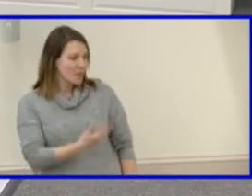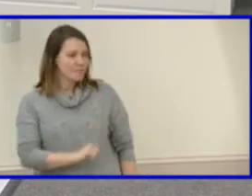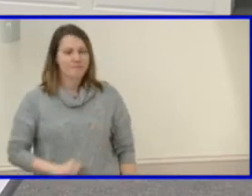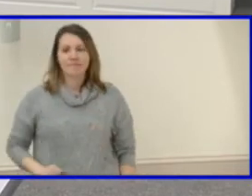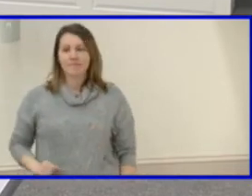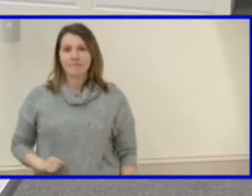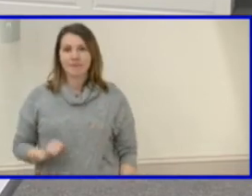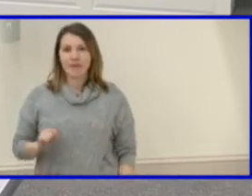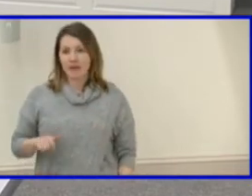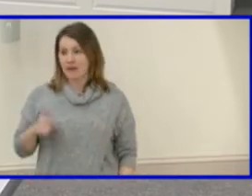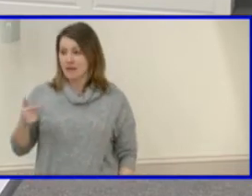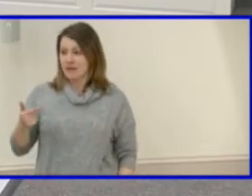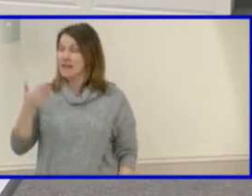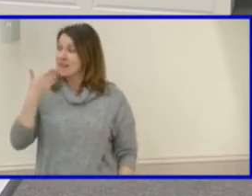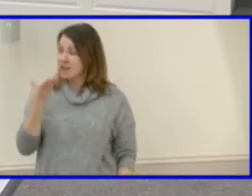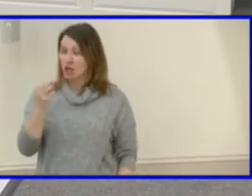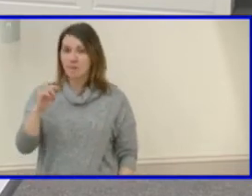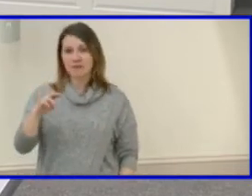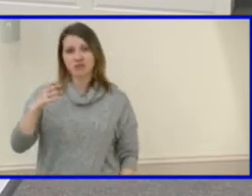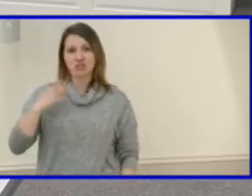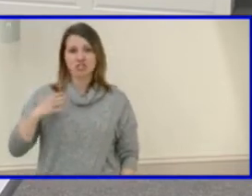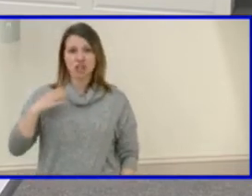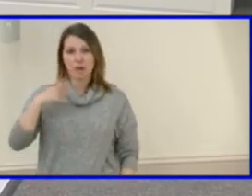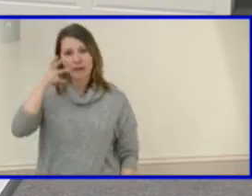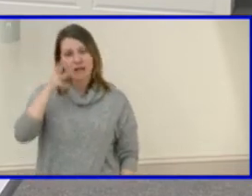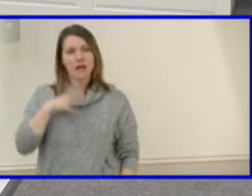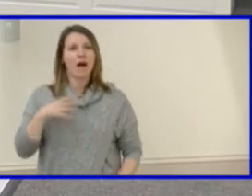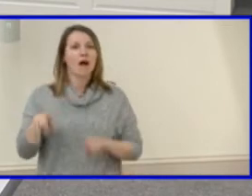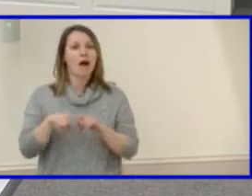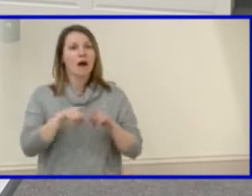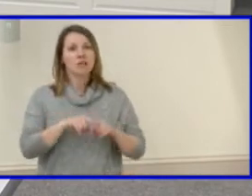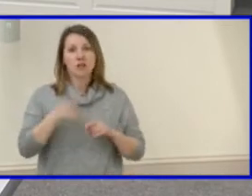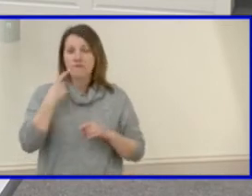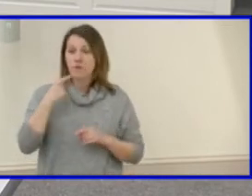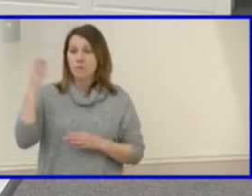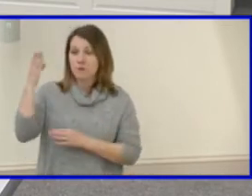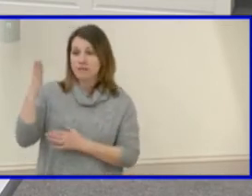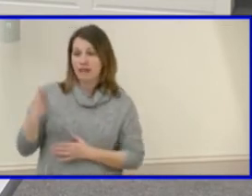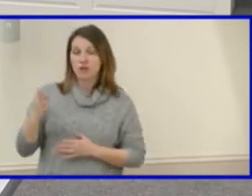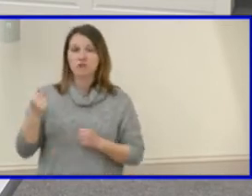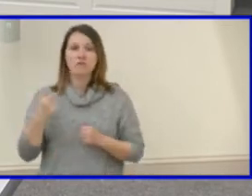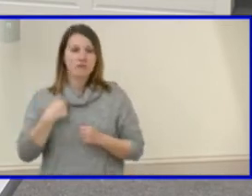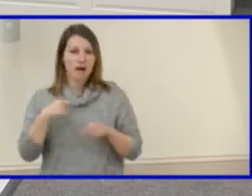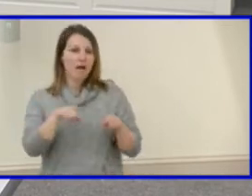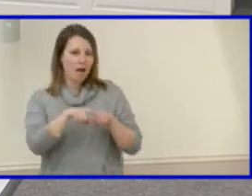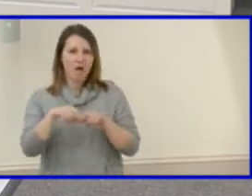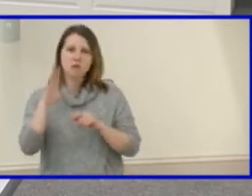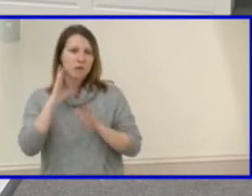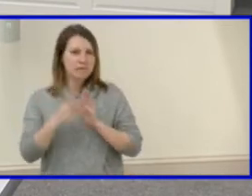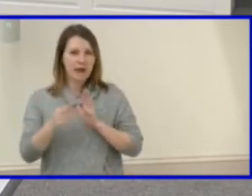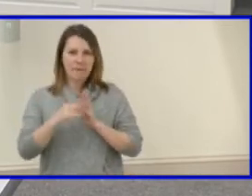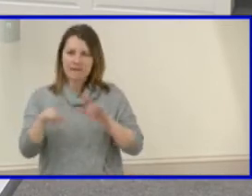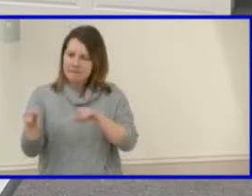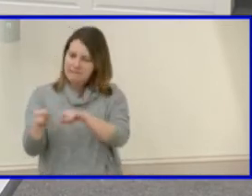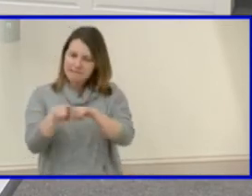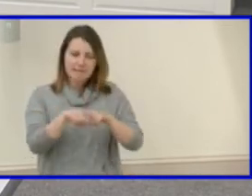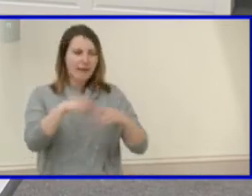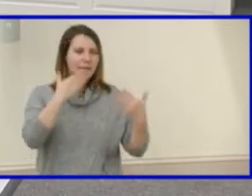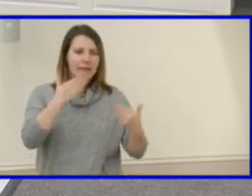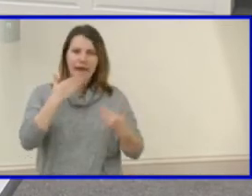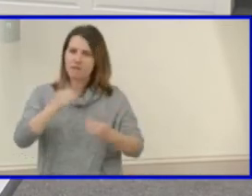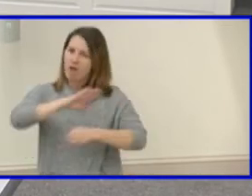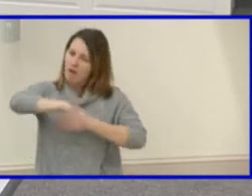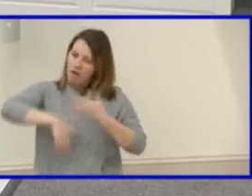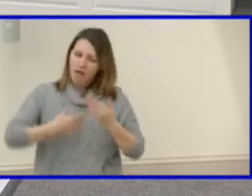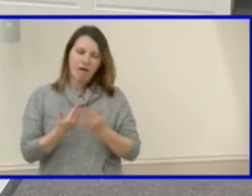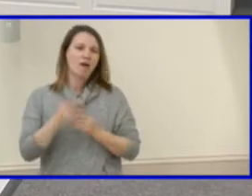All right. Thank you, Mr. Chairman, members of the board. Also to our presenters and would echo that same thanks to all who've been involved in